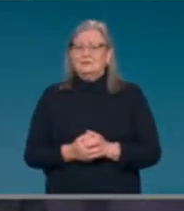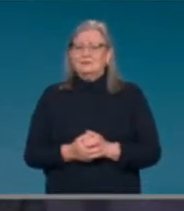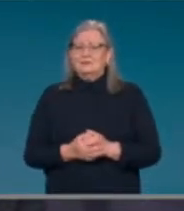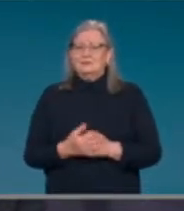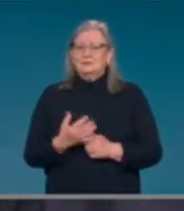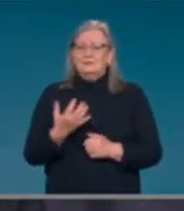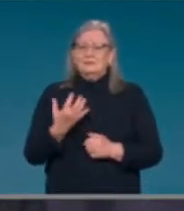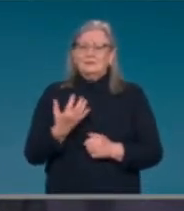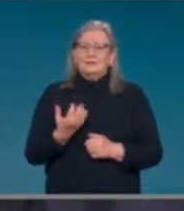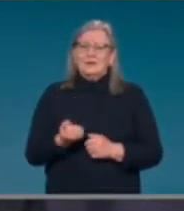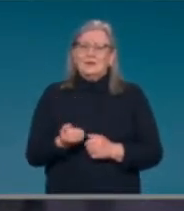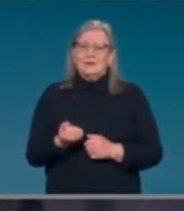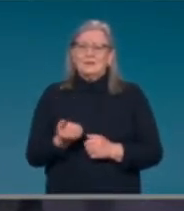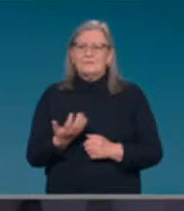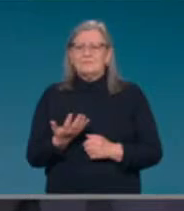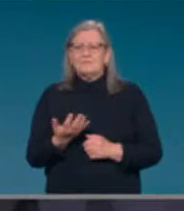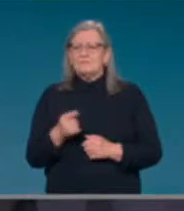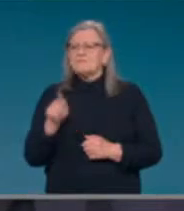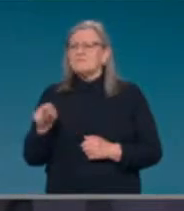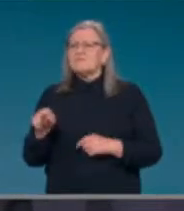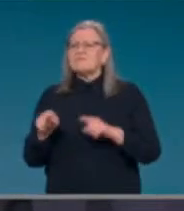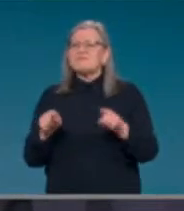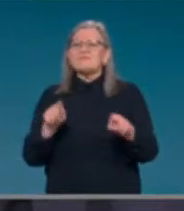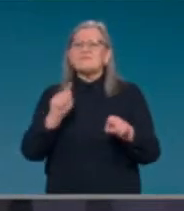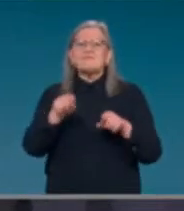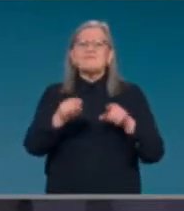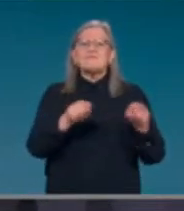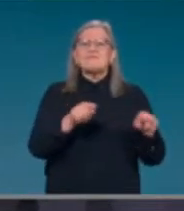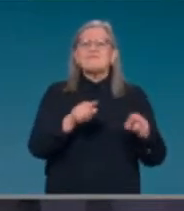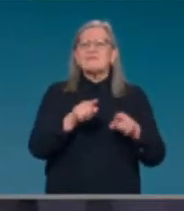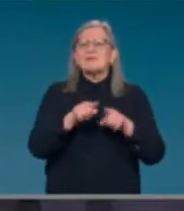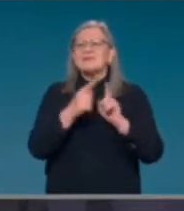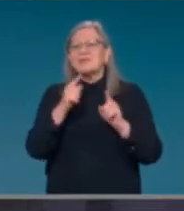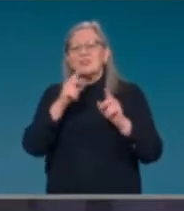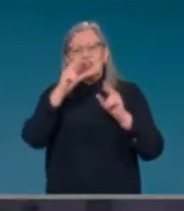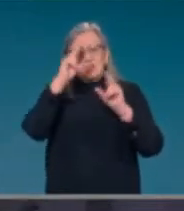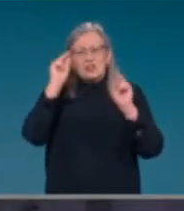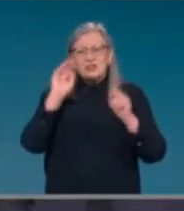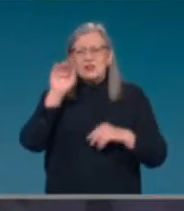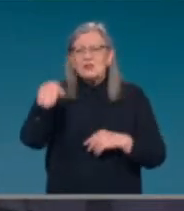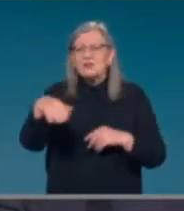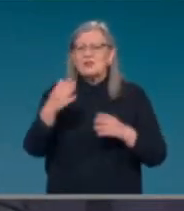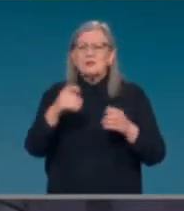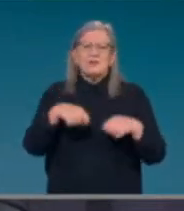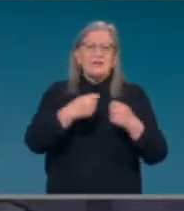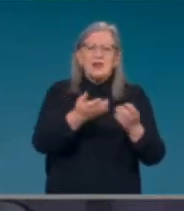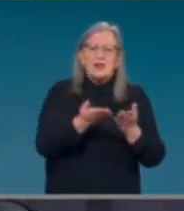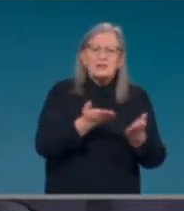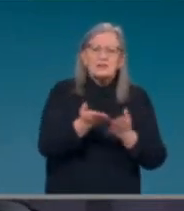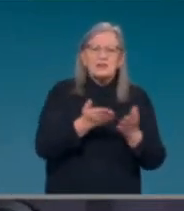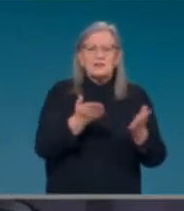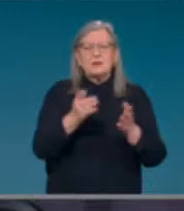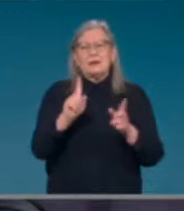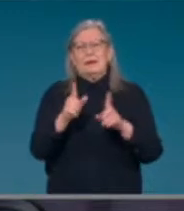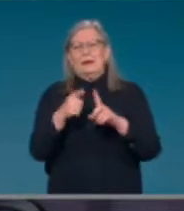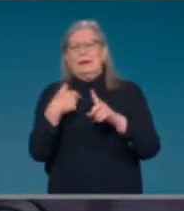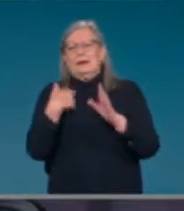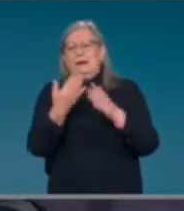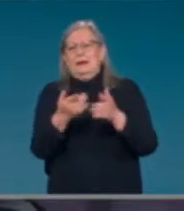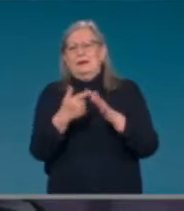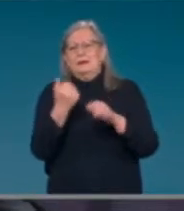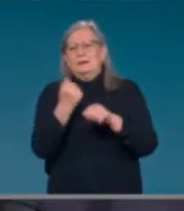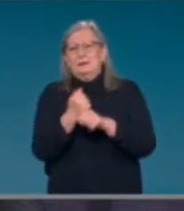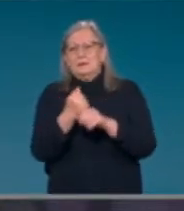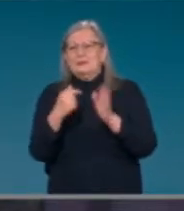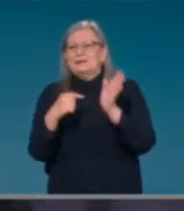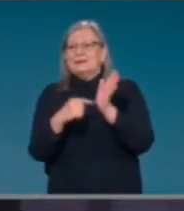facilities and providers that do that. One example I've given previously is TLC. They